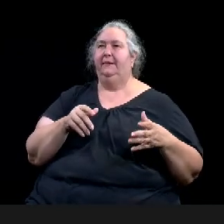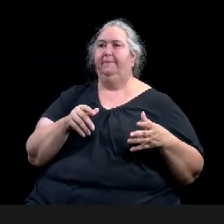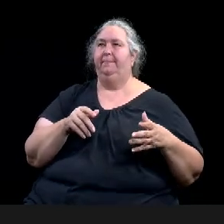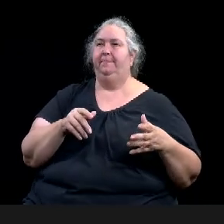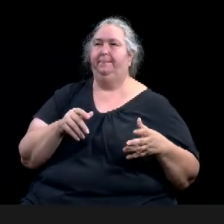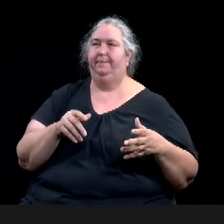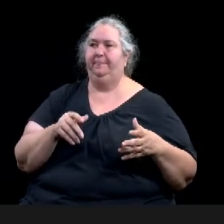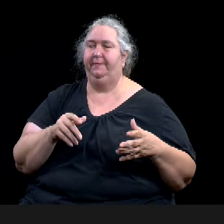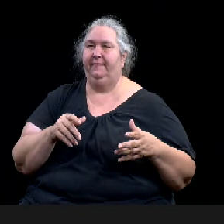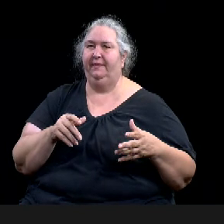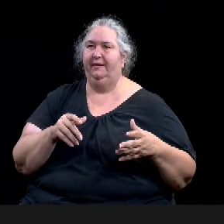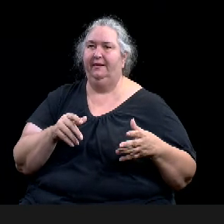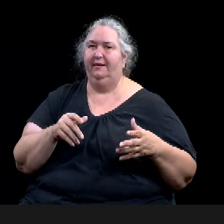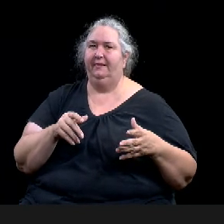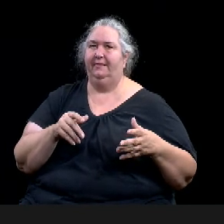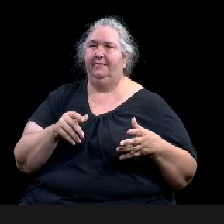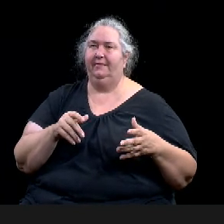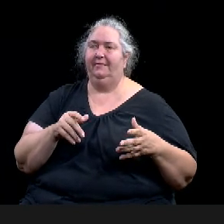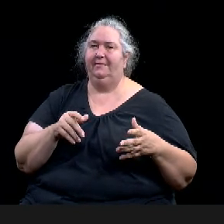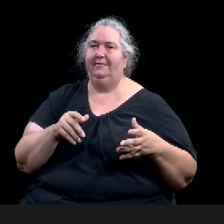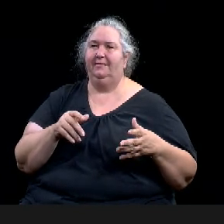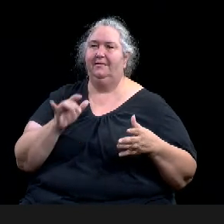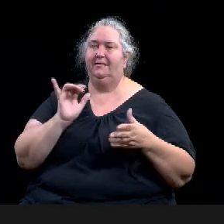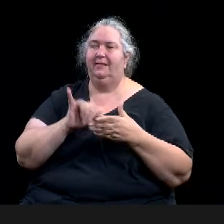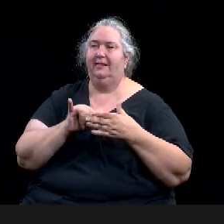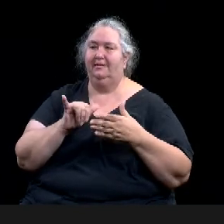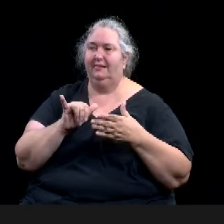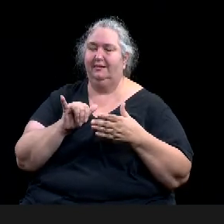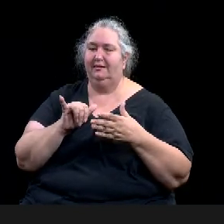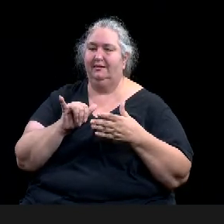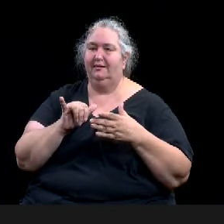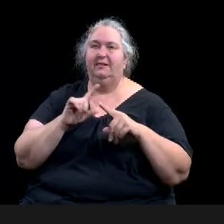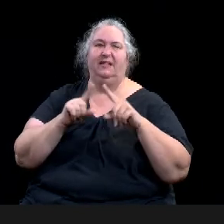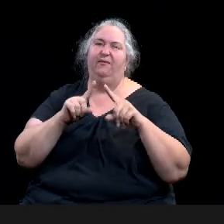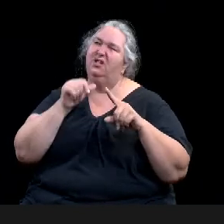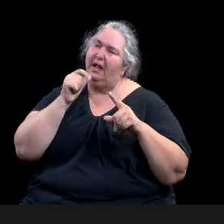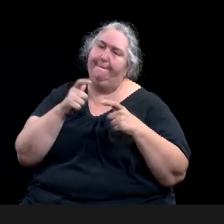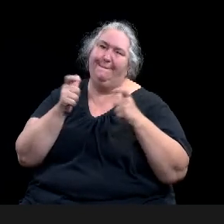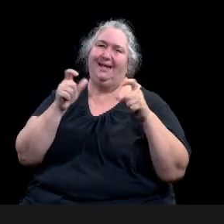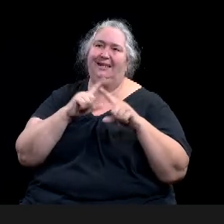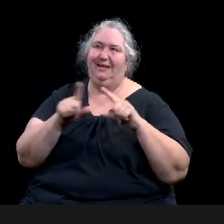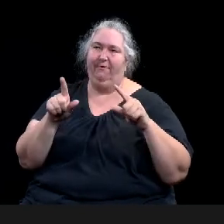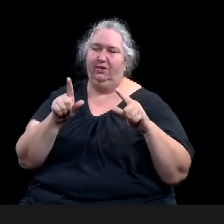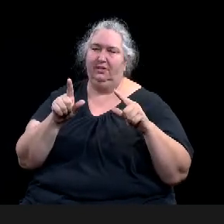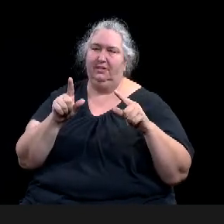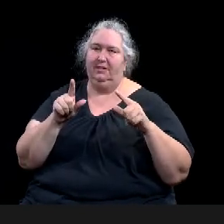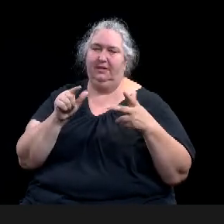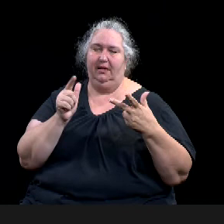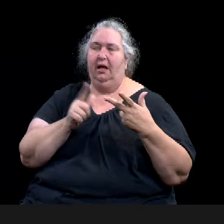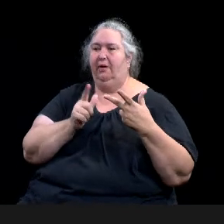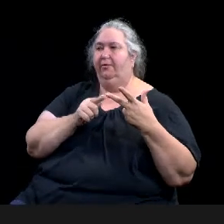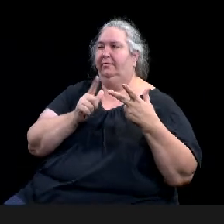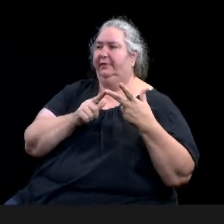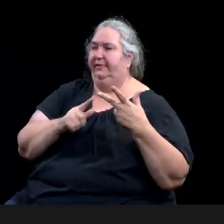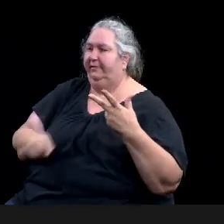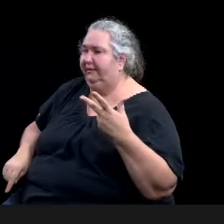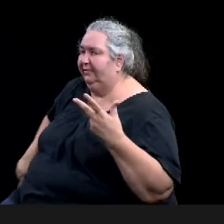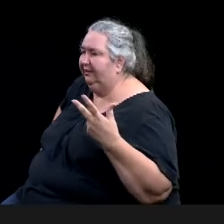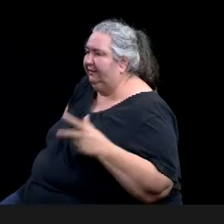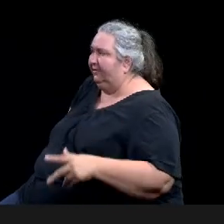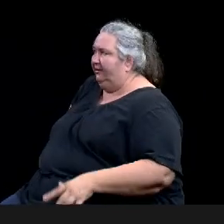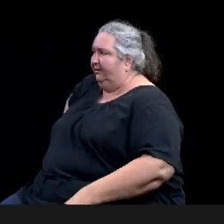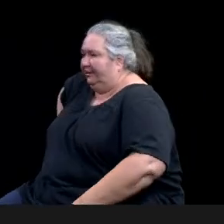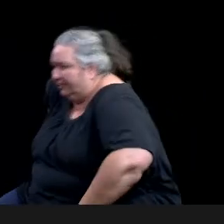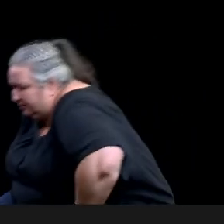it's a $45.6 million plan. Um, and the difference is, uh, you say, why